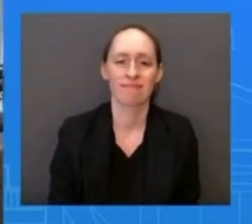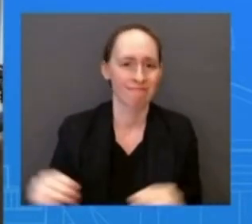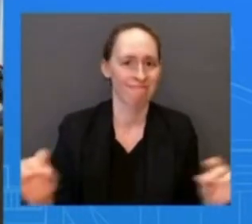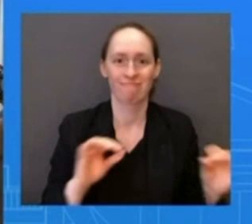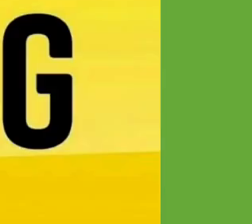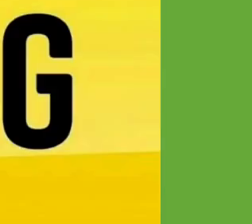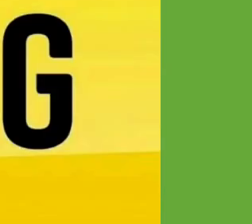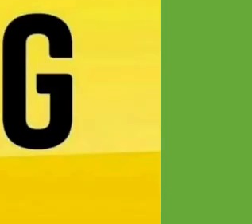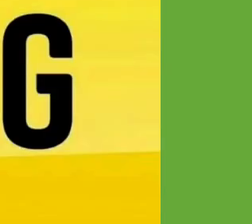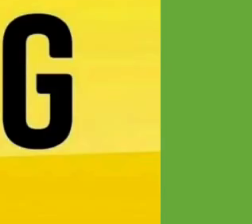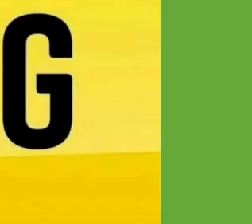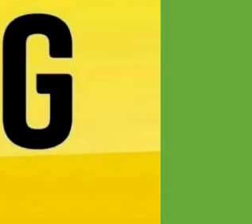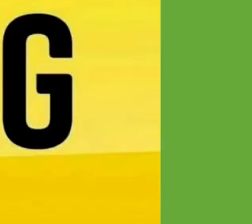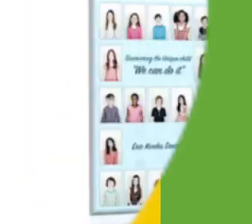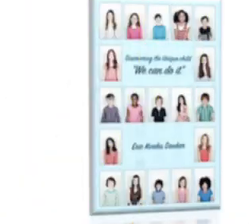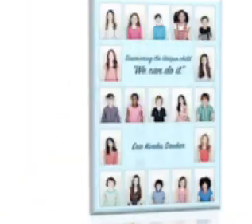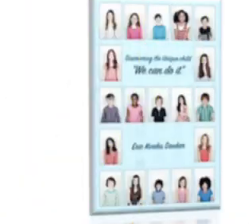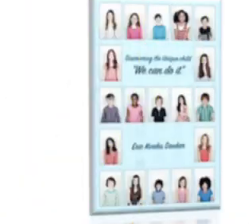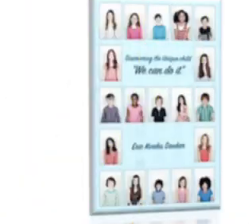Bishop murdered in California?